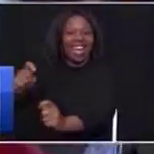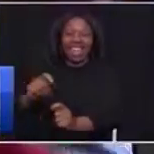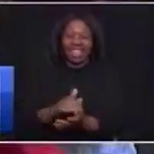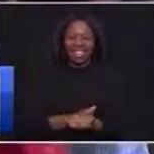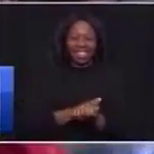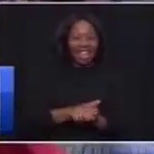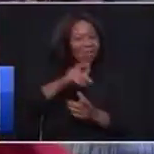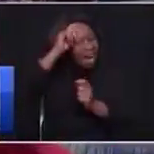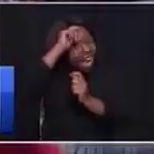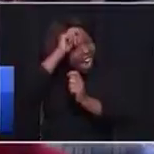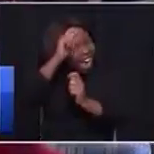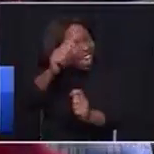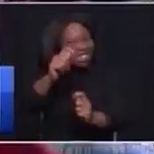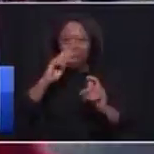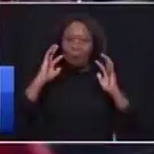by it and